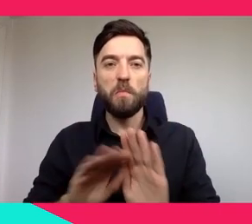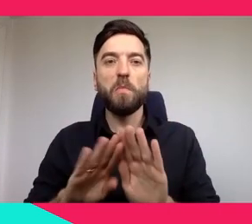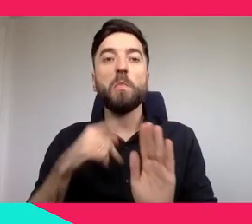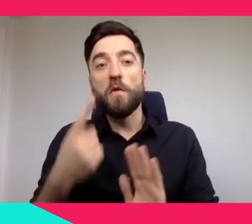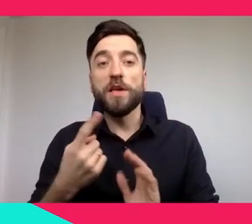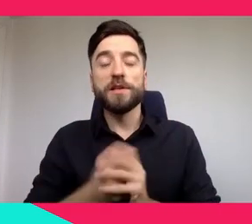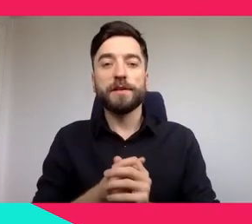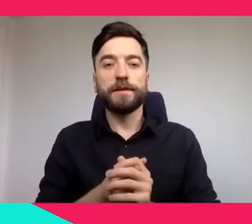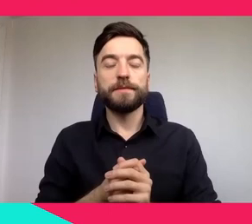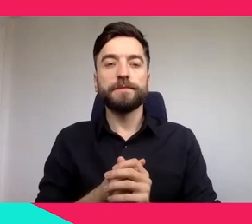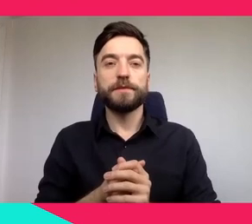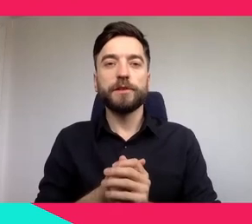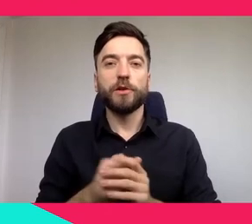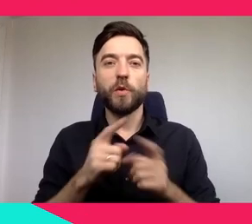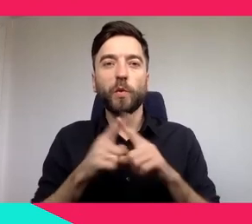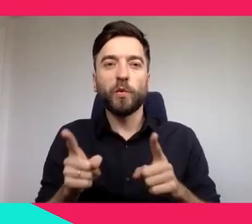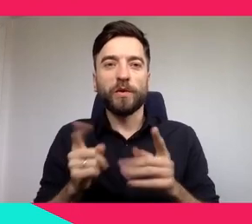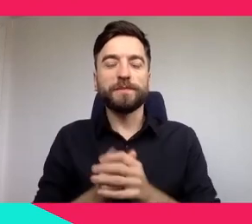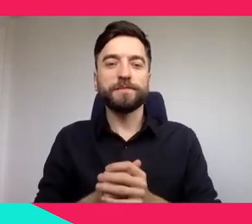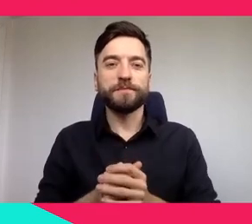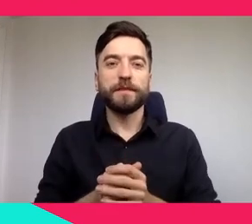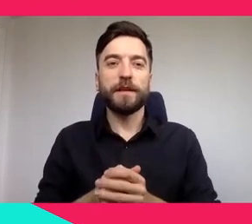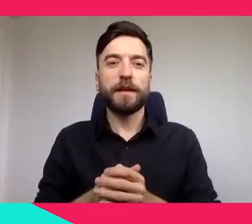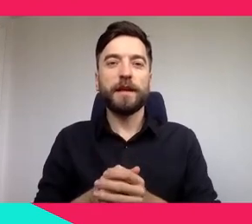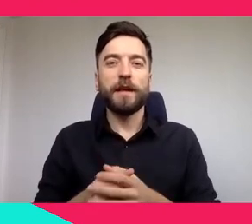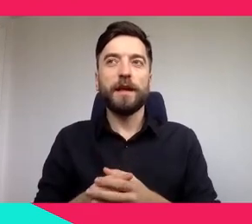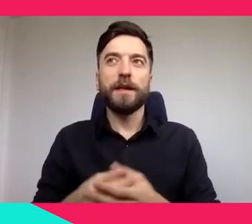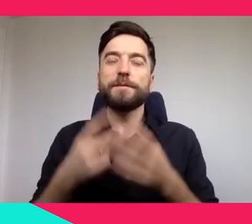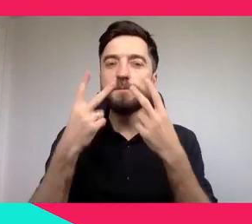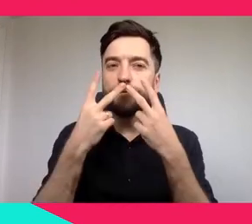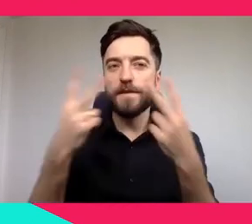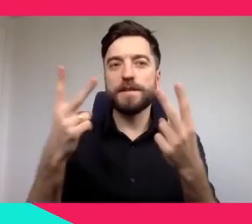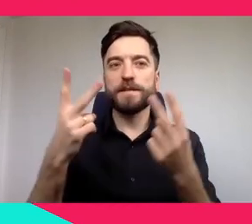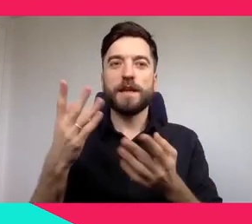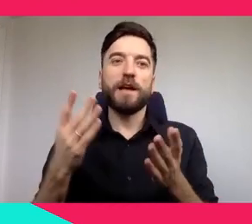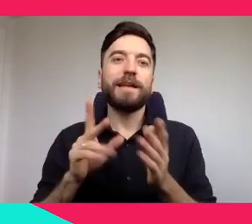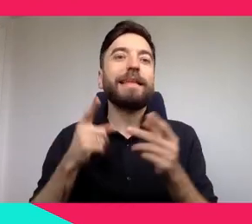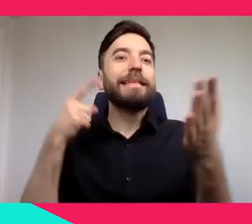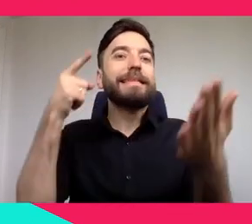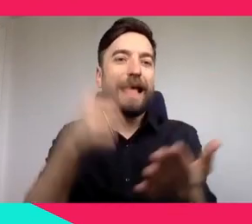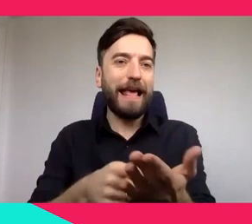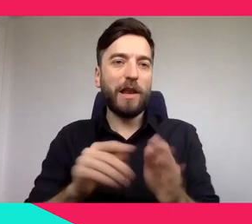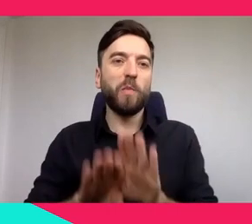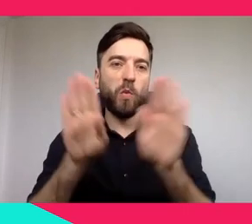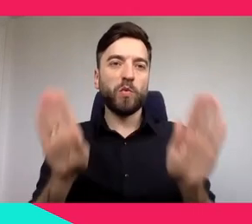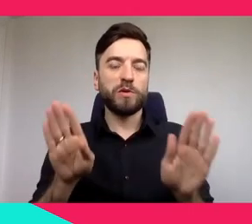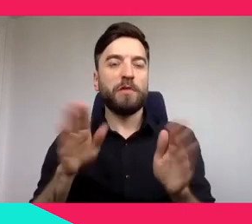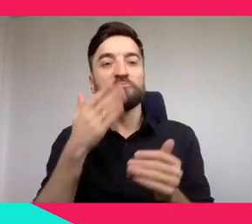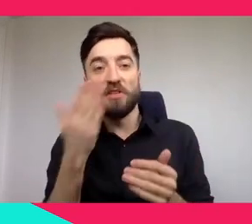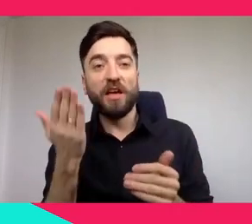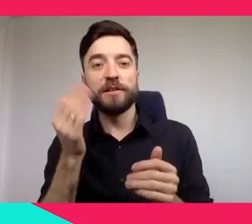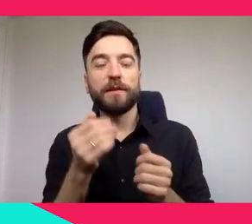museums. One of the most important missions, along with preservation, is to give people